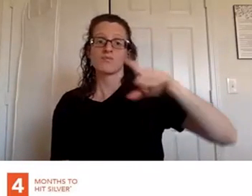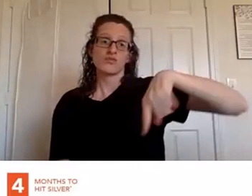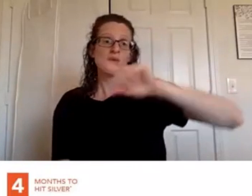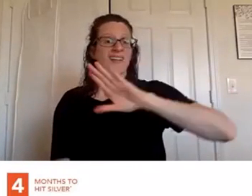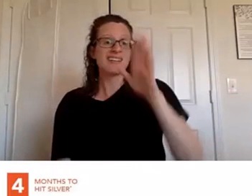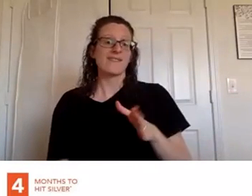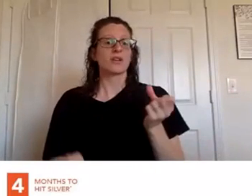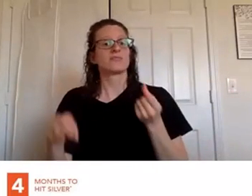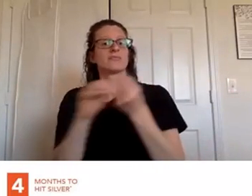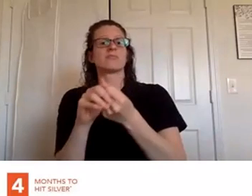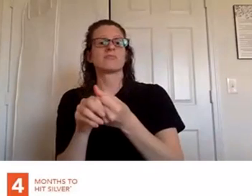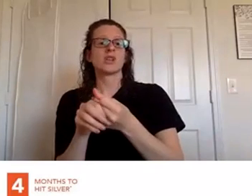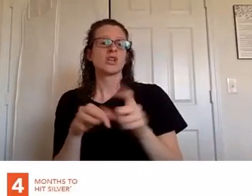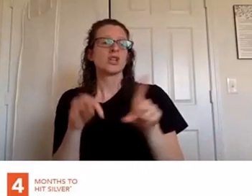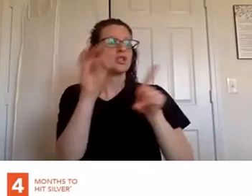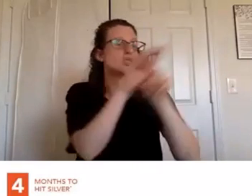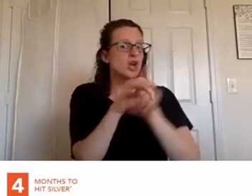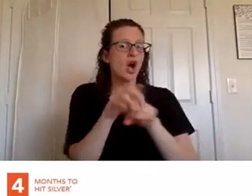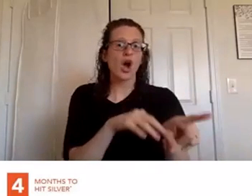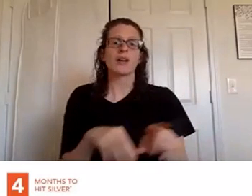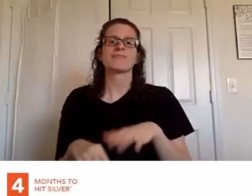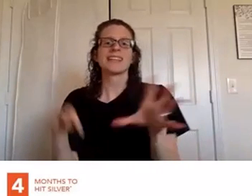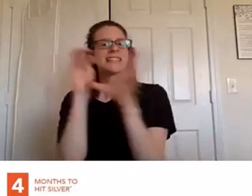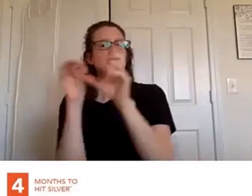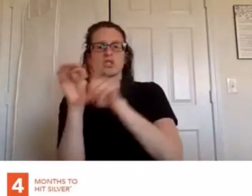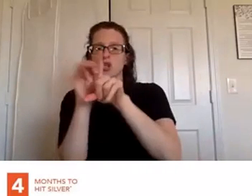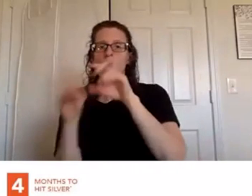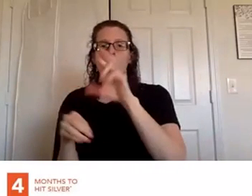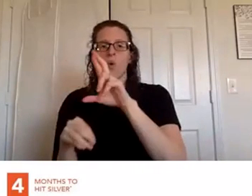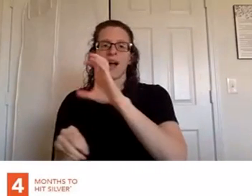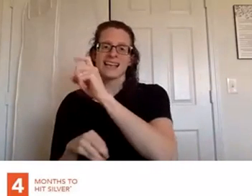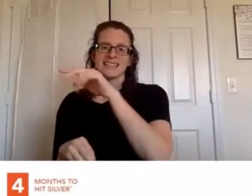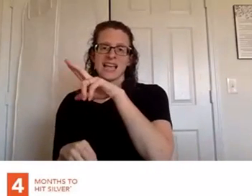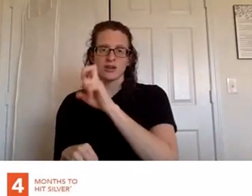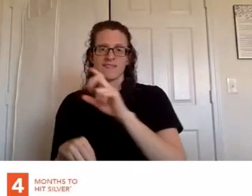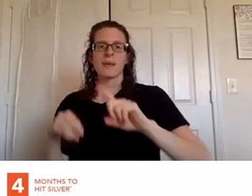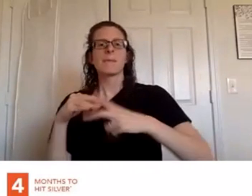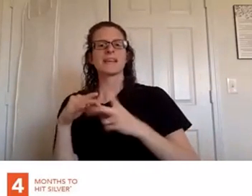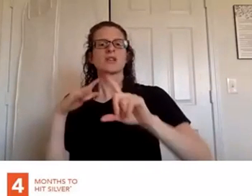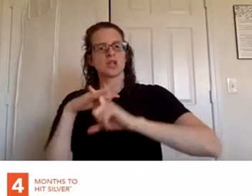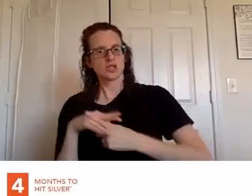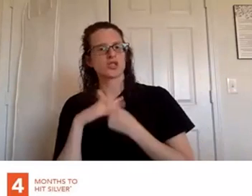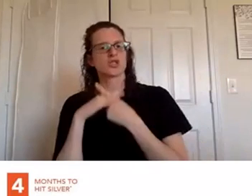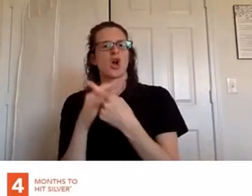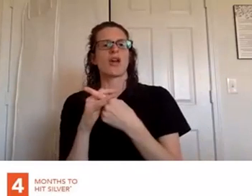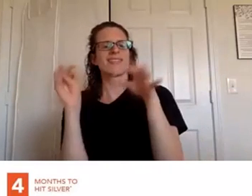before or senior star executive or silver um then that started the countdown for you to try to um